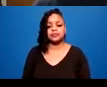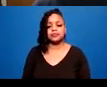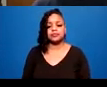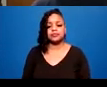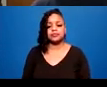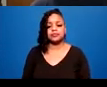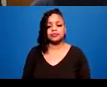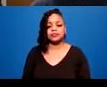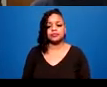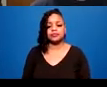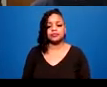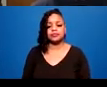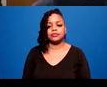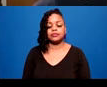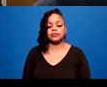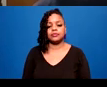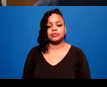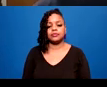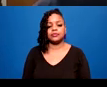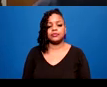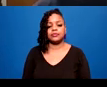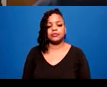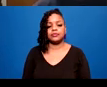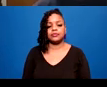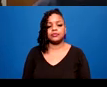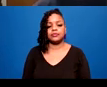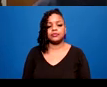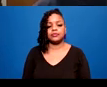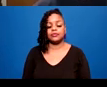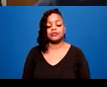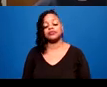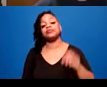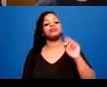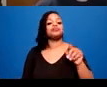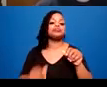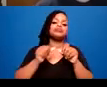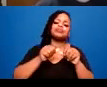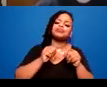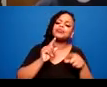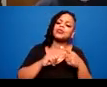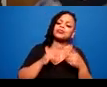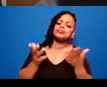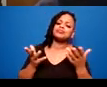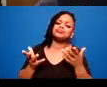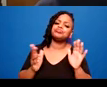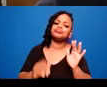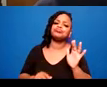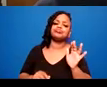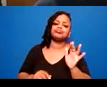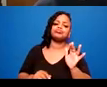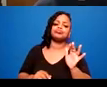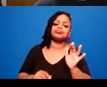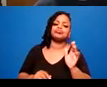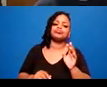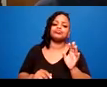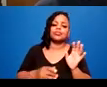And it is about tapping into the strengths or the skills that we have developed over our